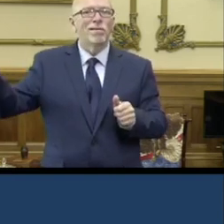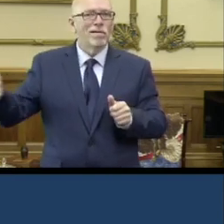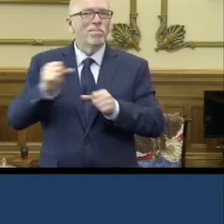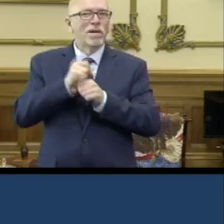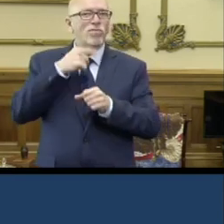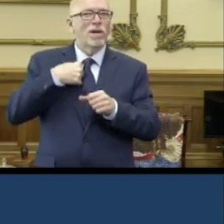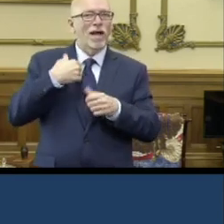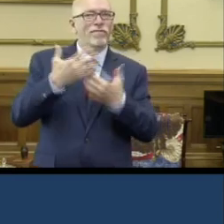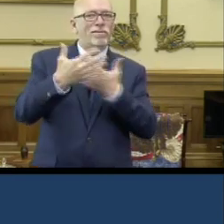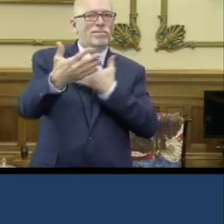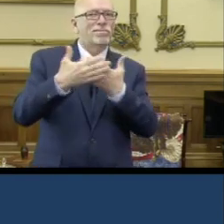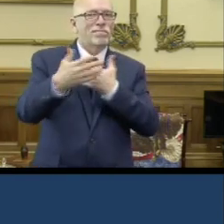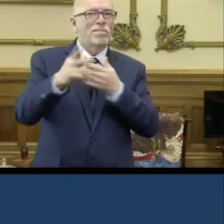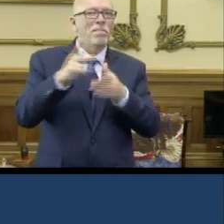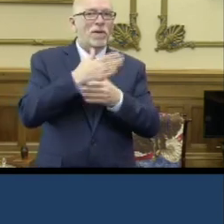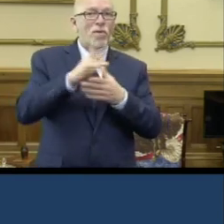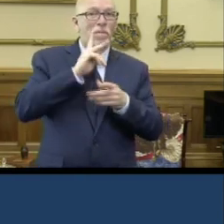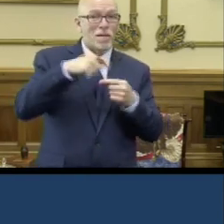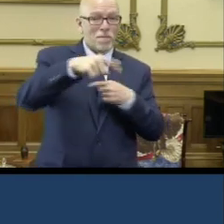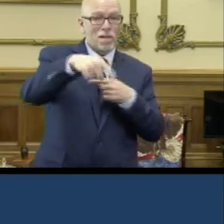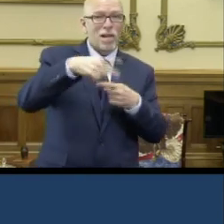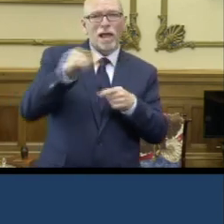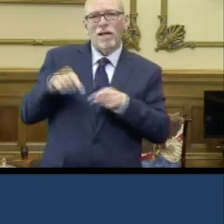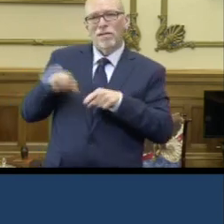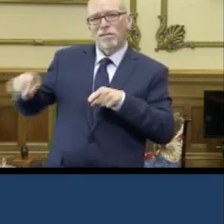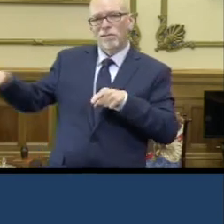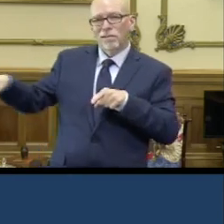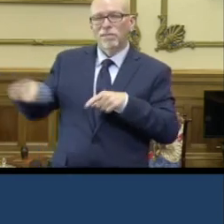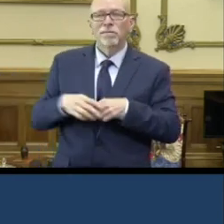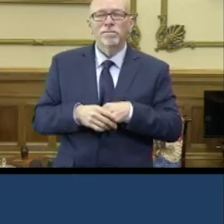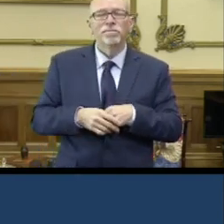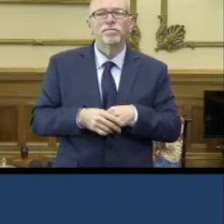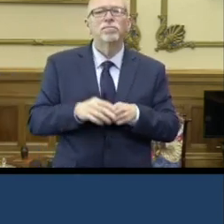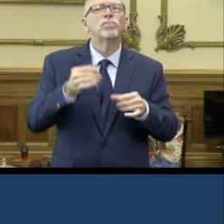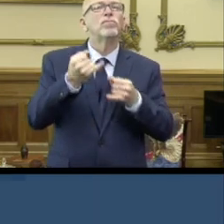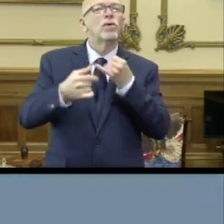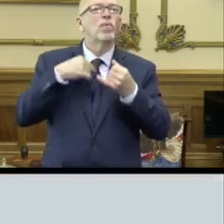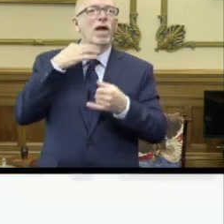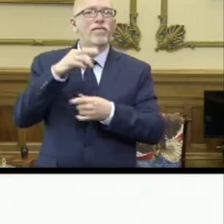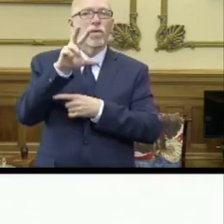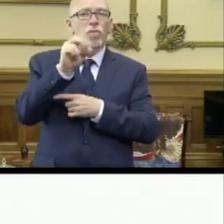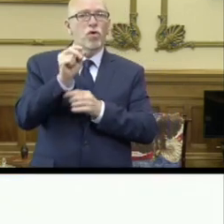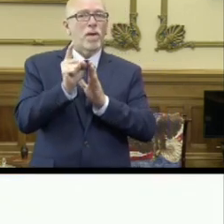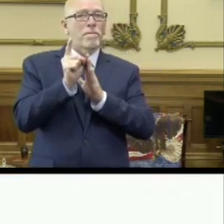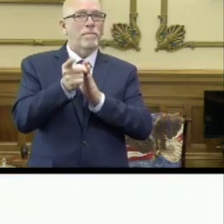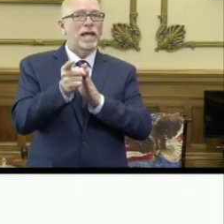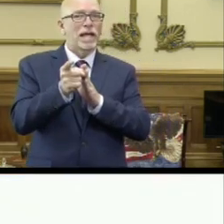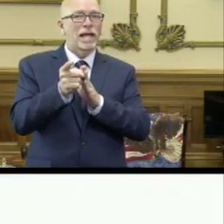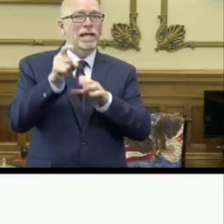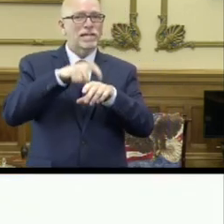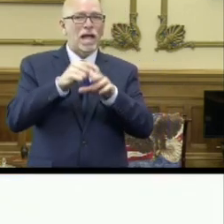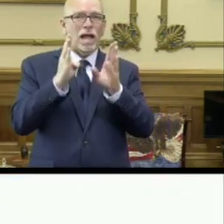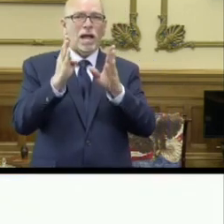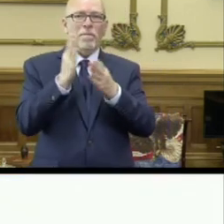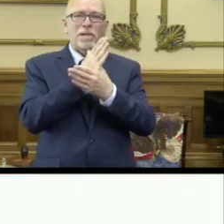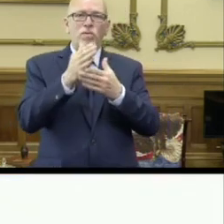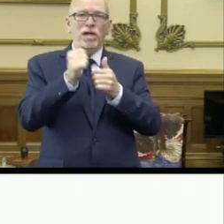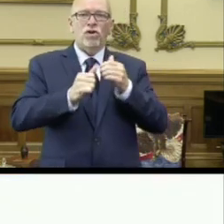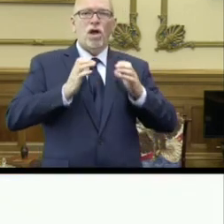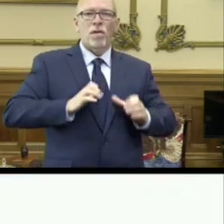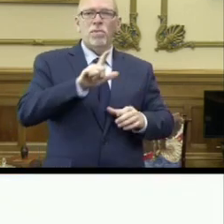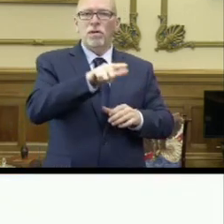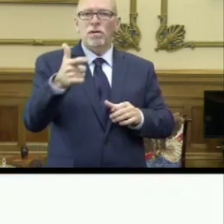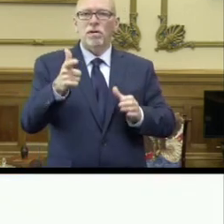CSRs or those people taking tests. And finally, we're going to have a 30-minute barrier between each customer